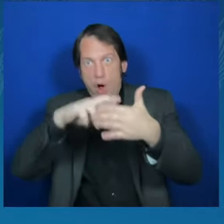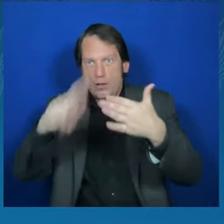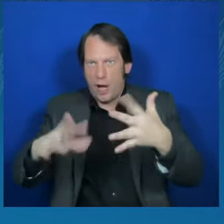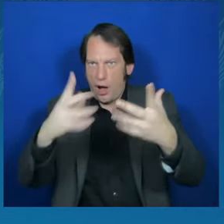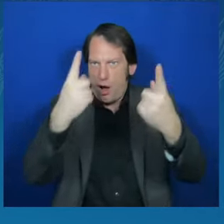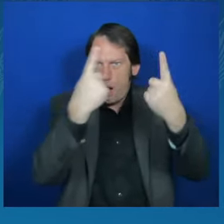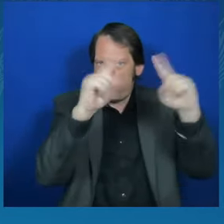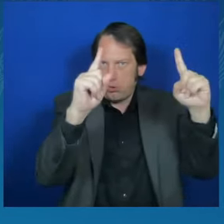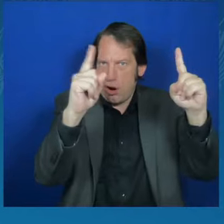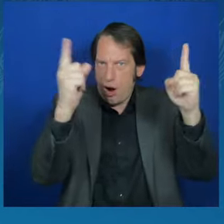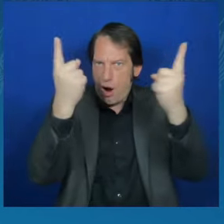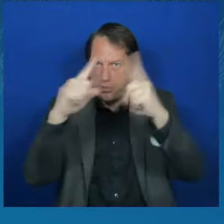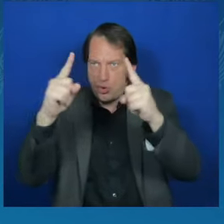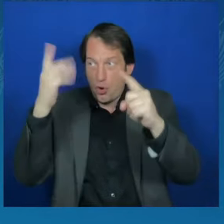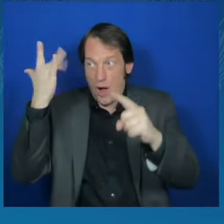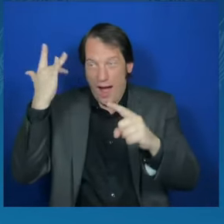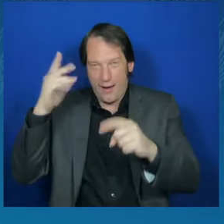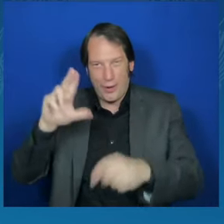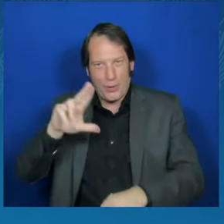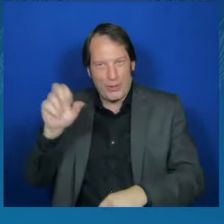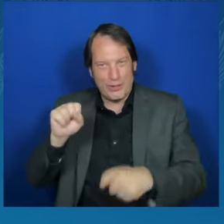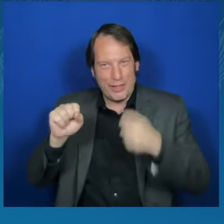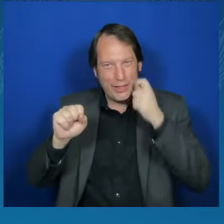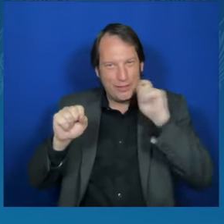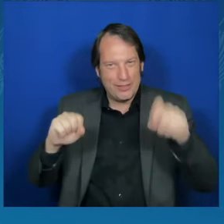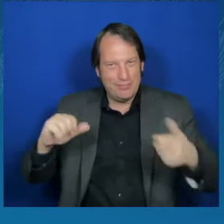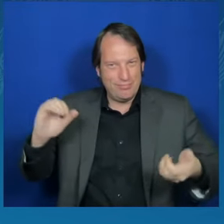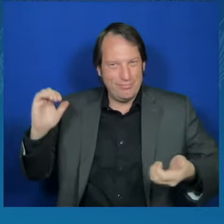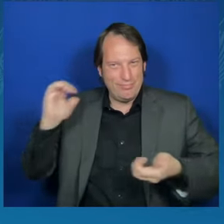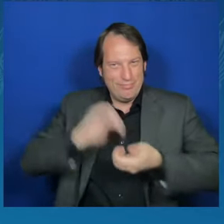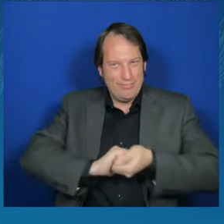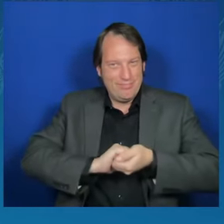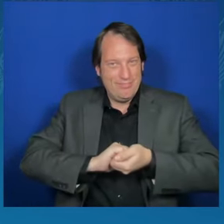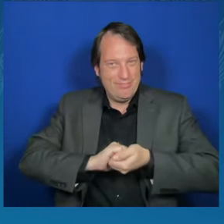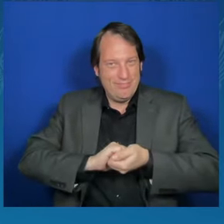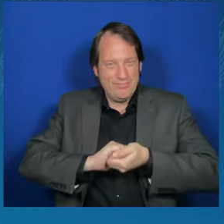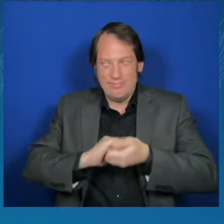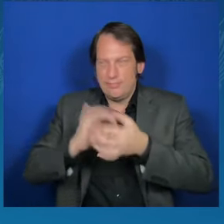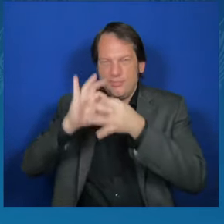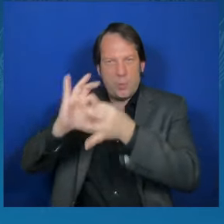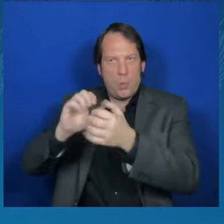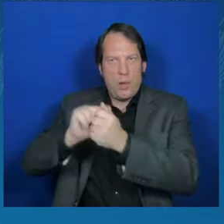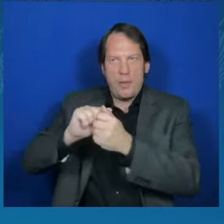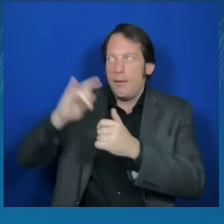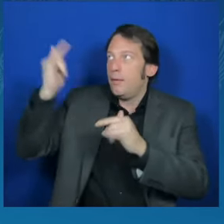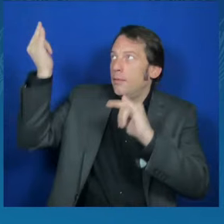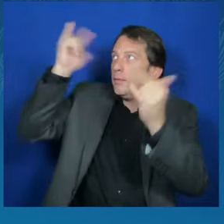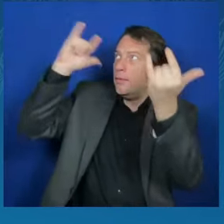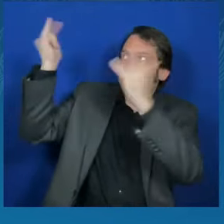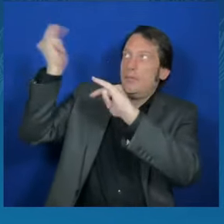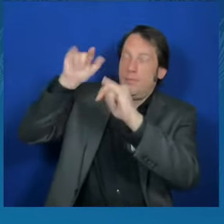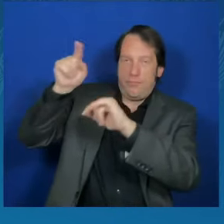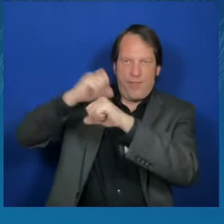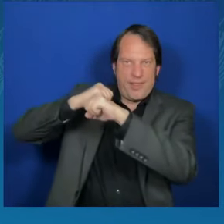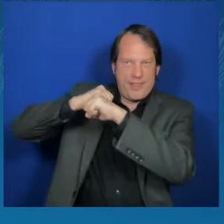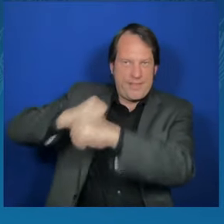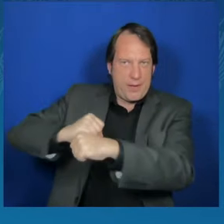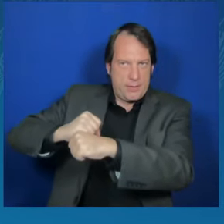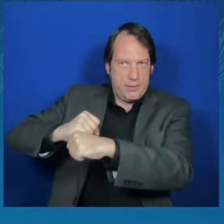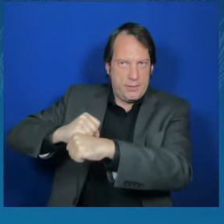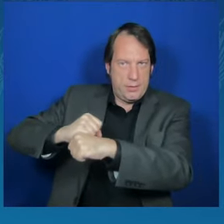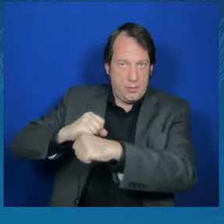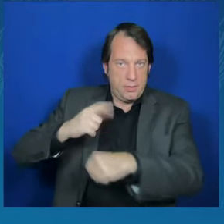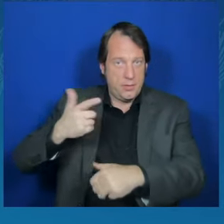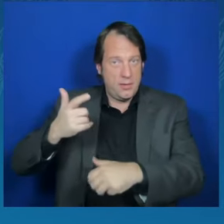regarding air defenses. American patriots are the best